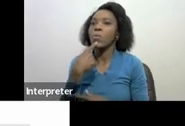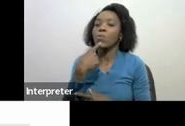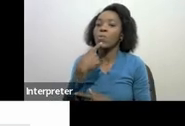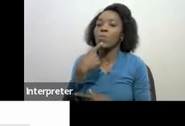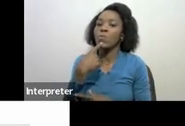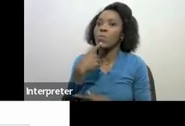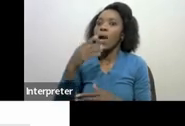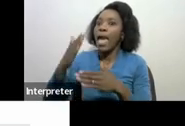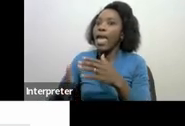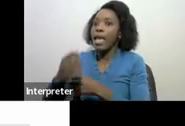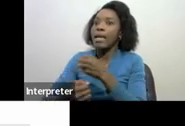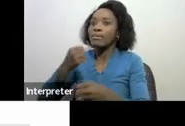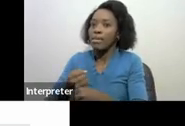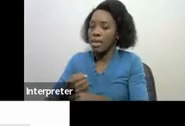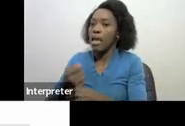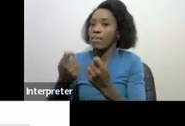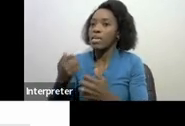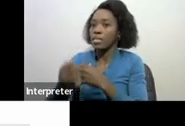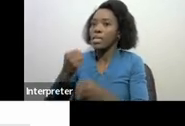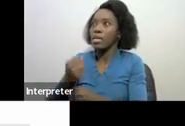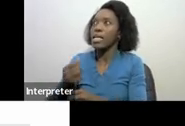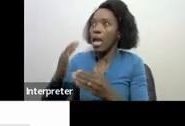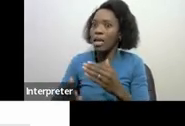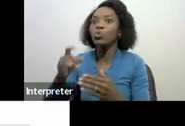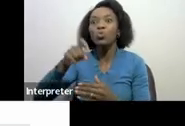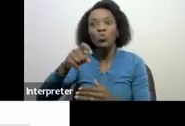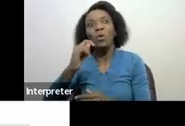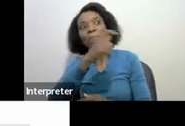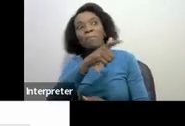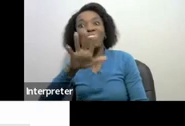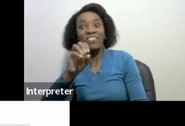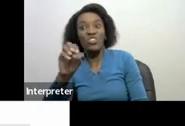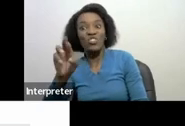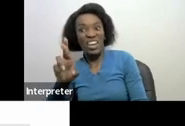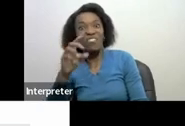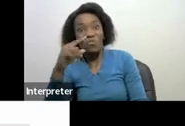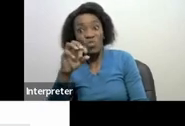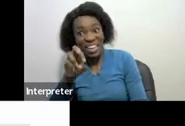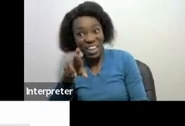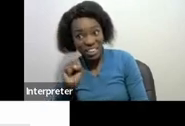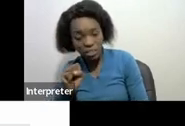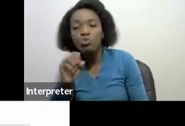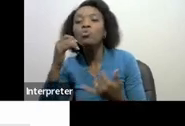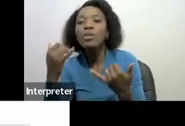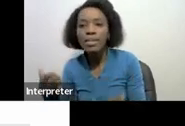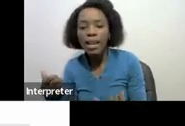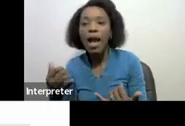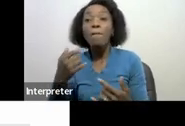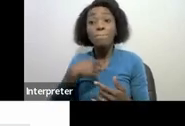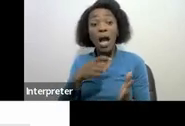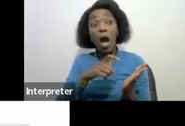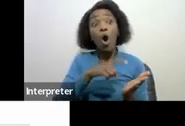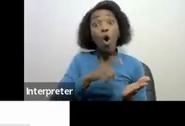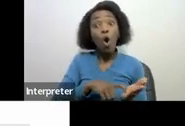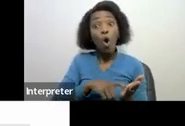of financial year that you know what I should have paid maybe $500 rent so instead of me owing to